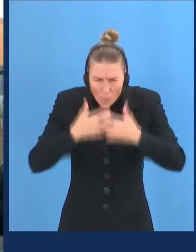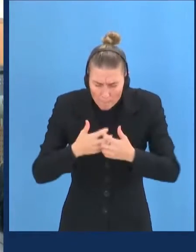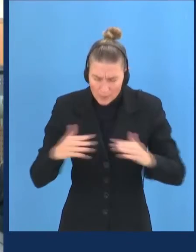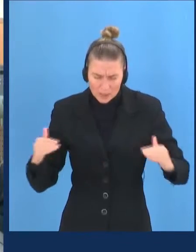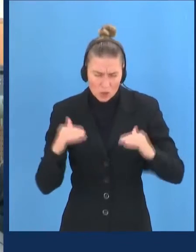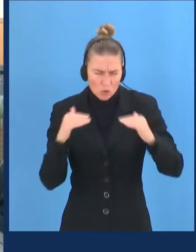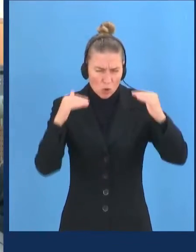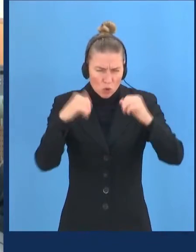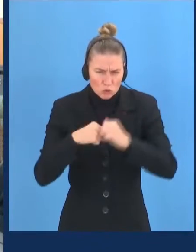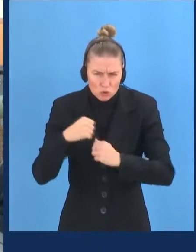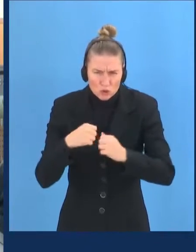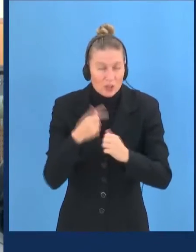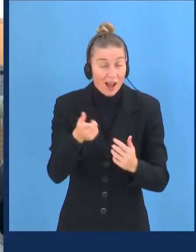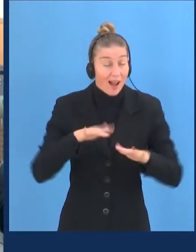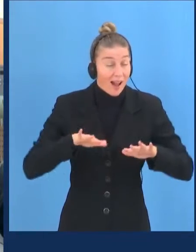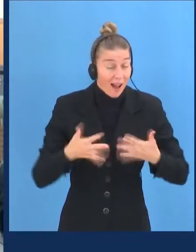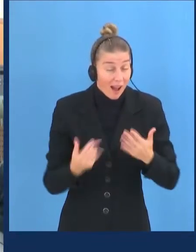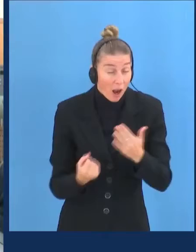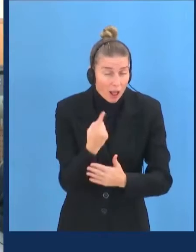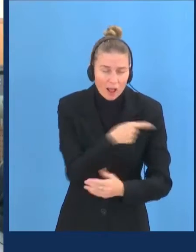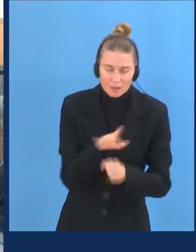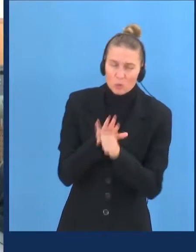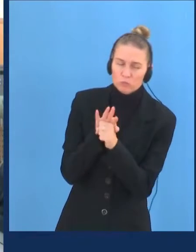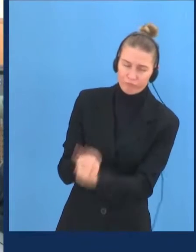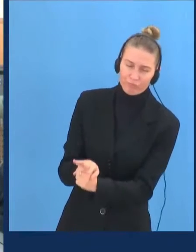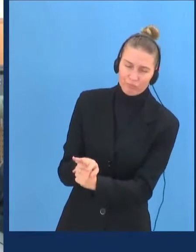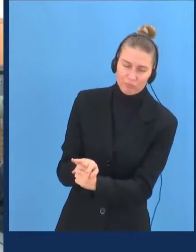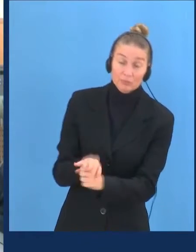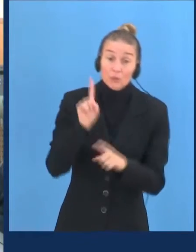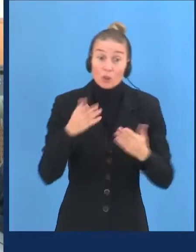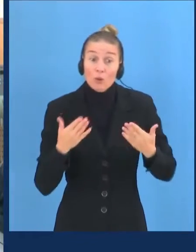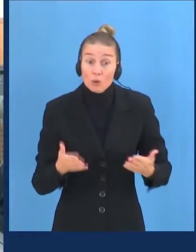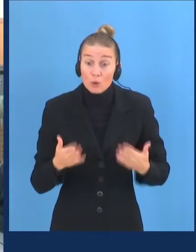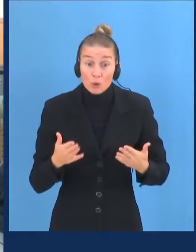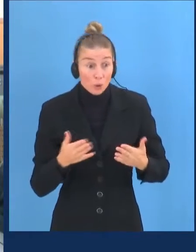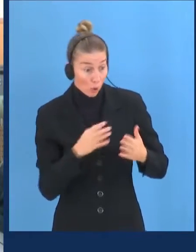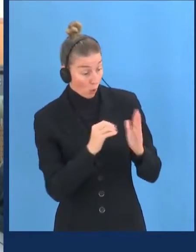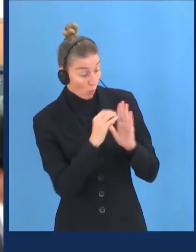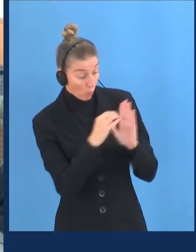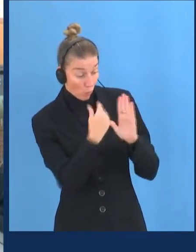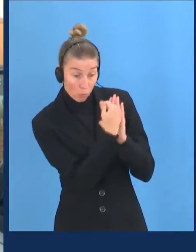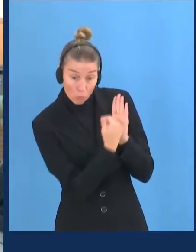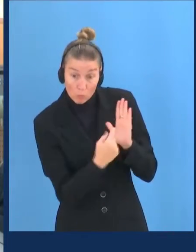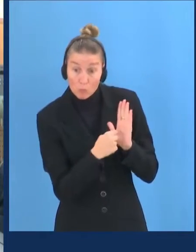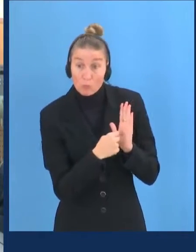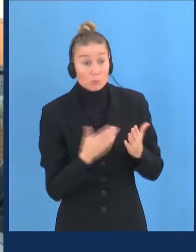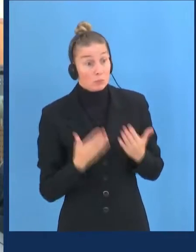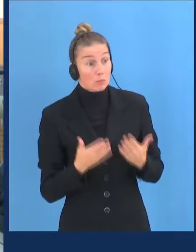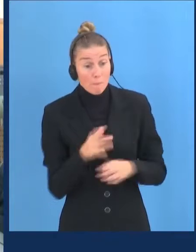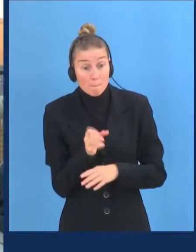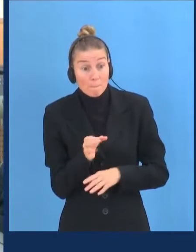cultural aspects of oppression. I therefore state that current provisions are also definitions of minorities are